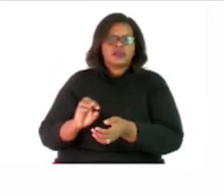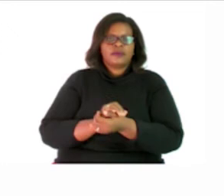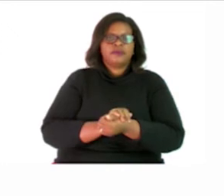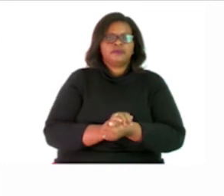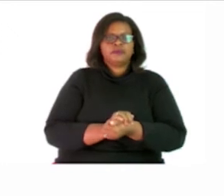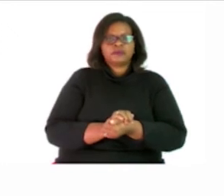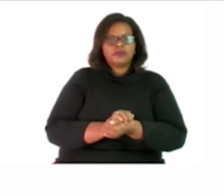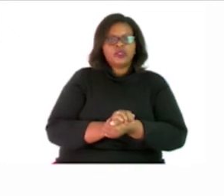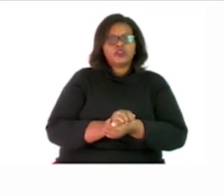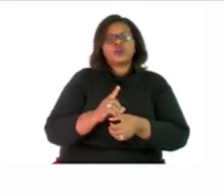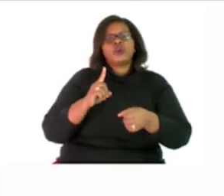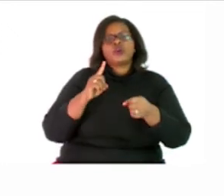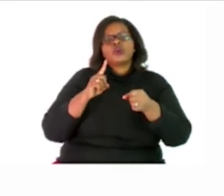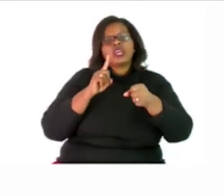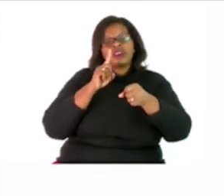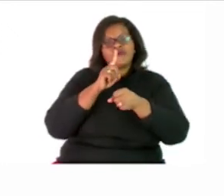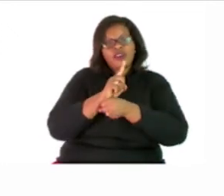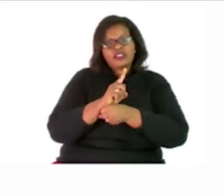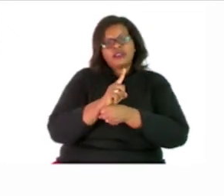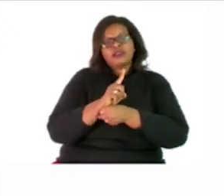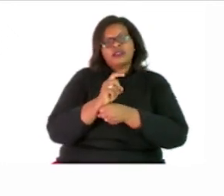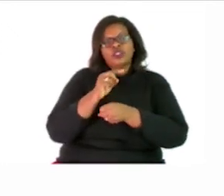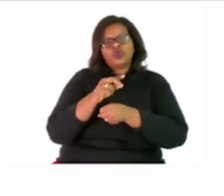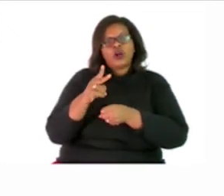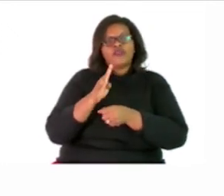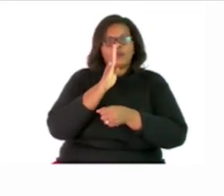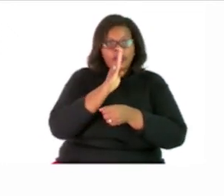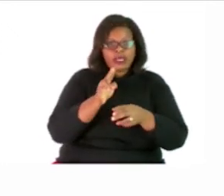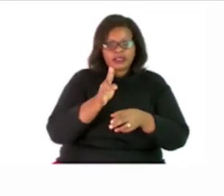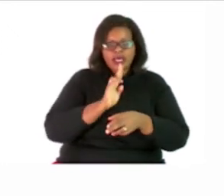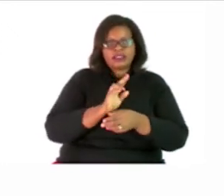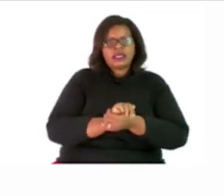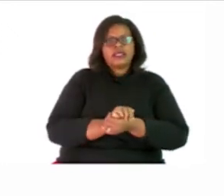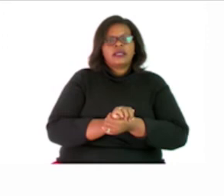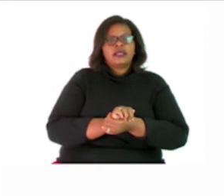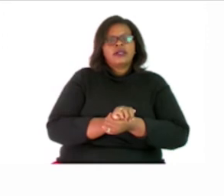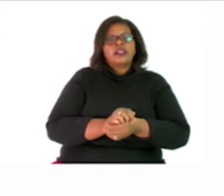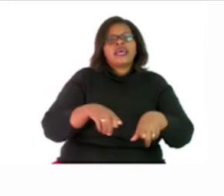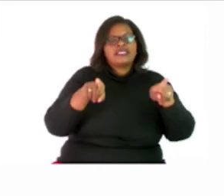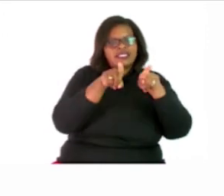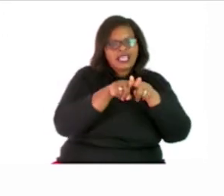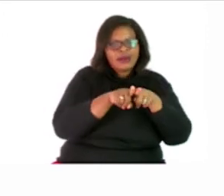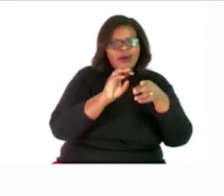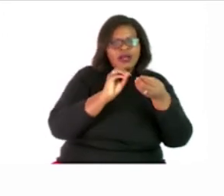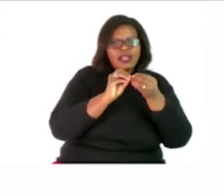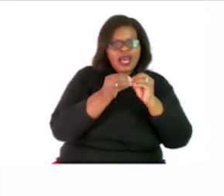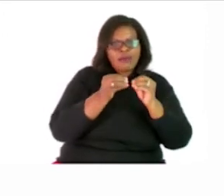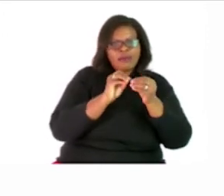12. B. Answering the B question